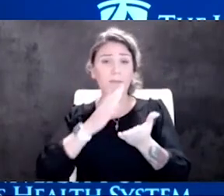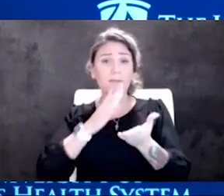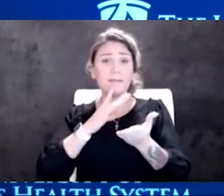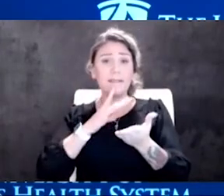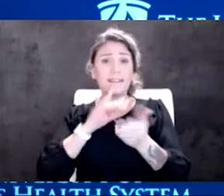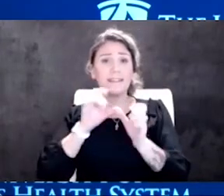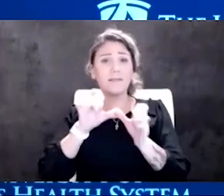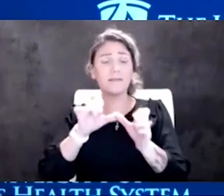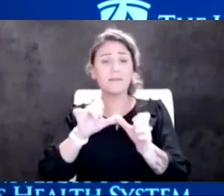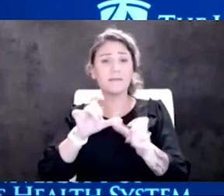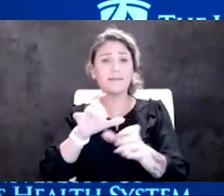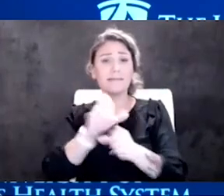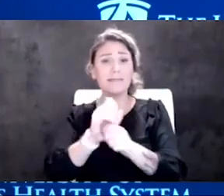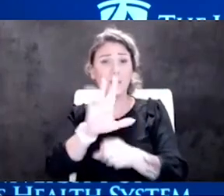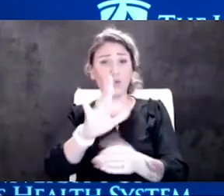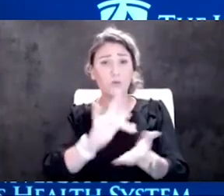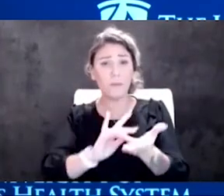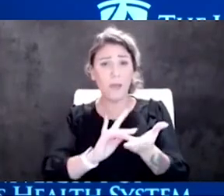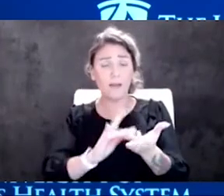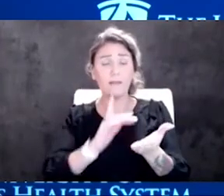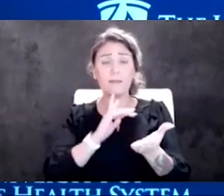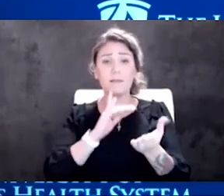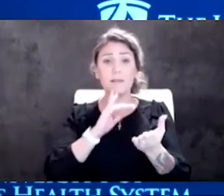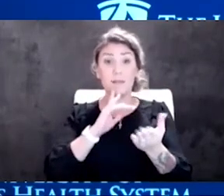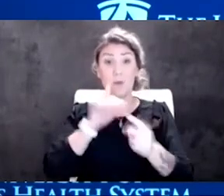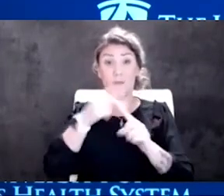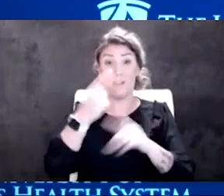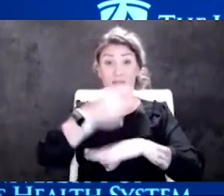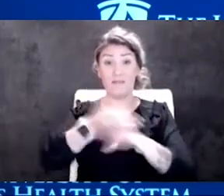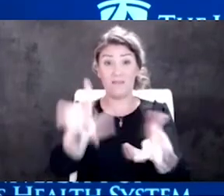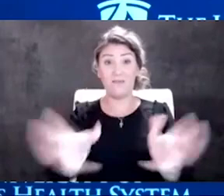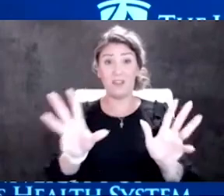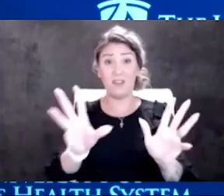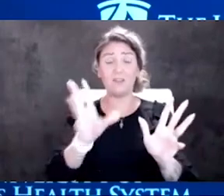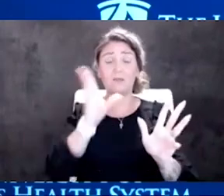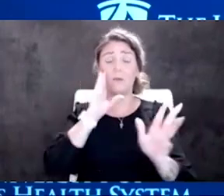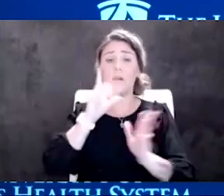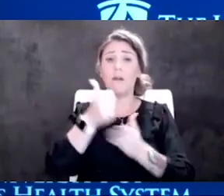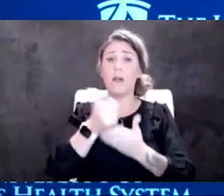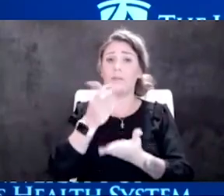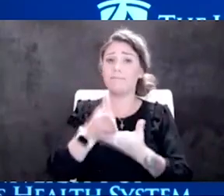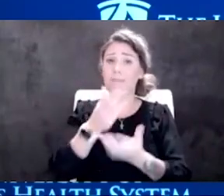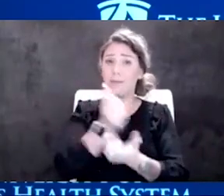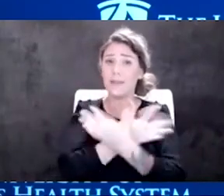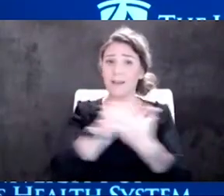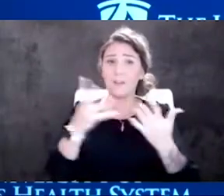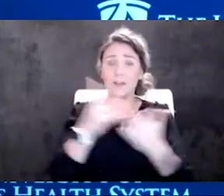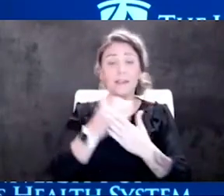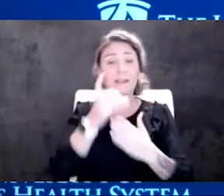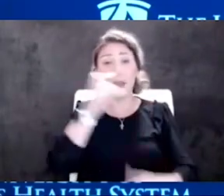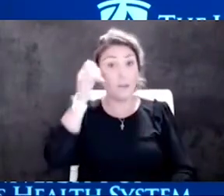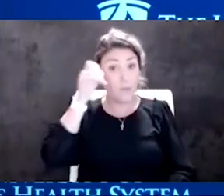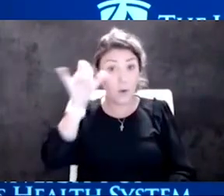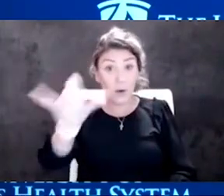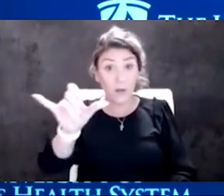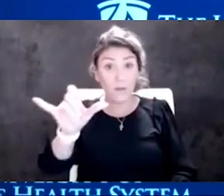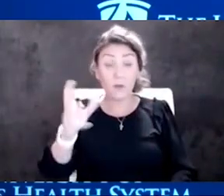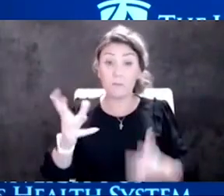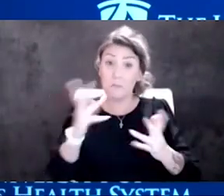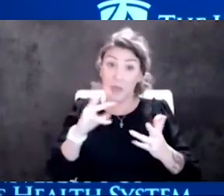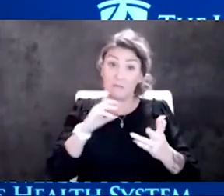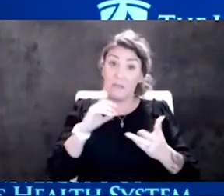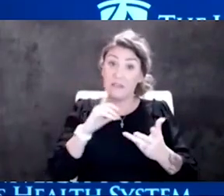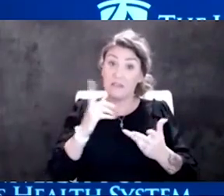end of the day, that will lead us out of this wilderness. And it's not a forever. It may still be the day after tomorrow.